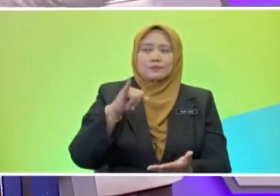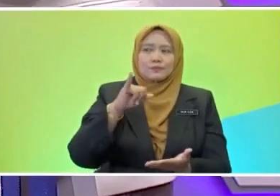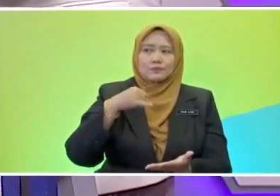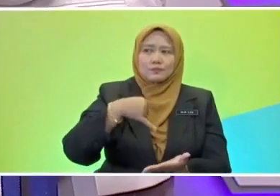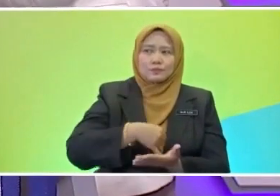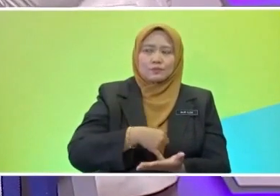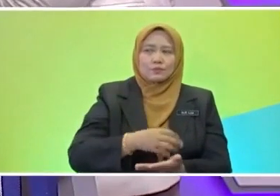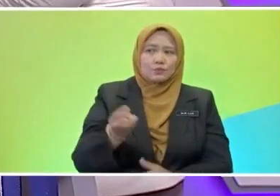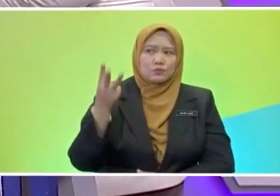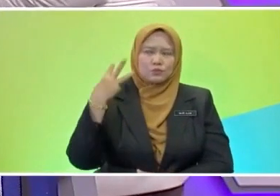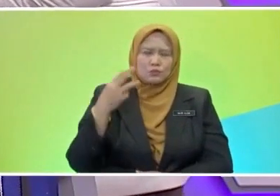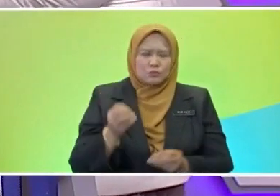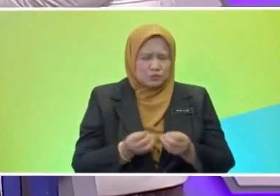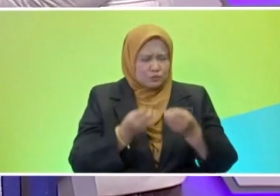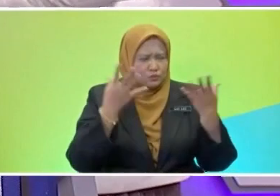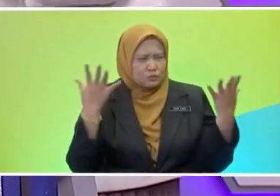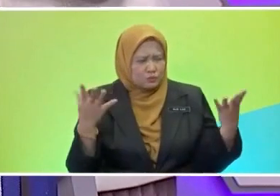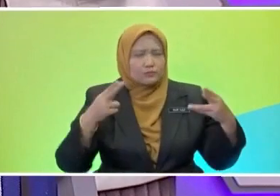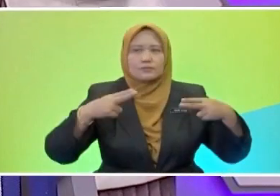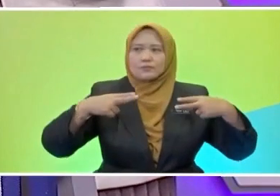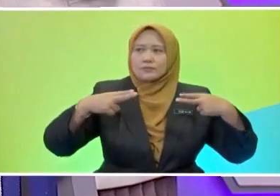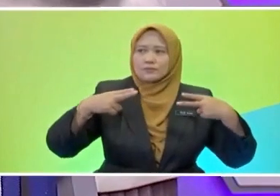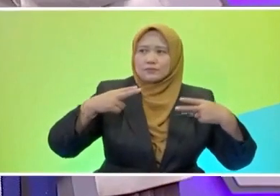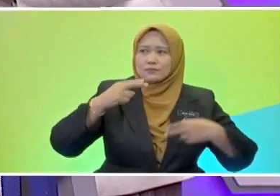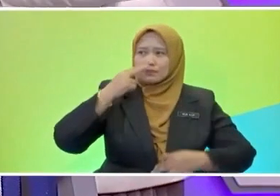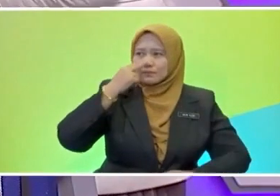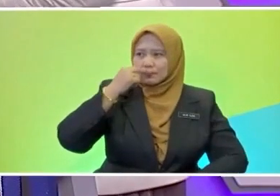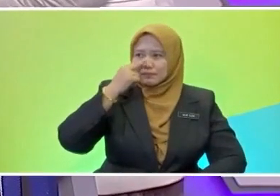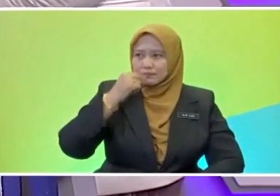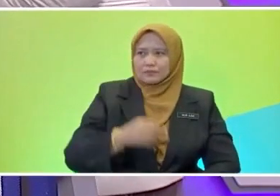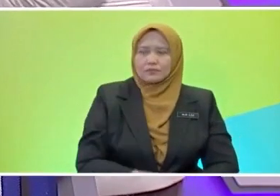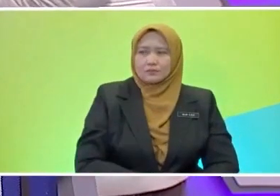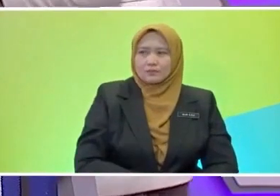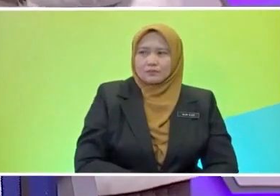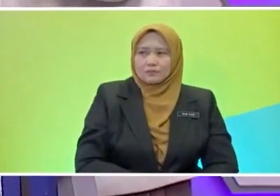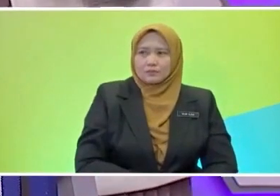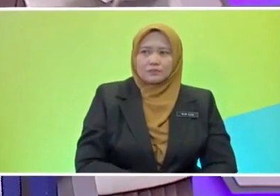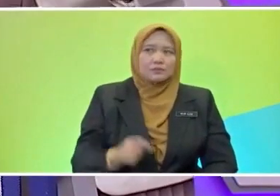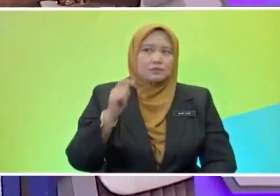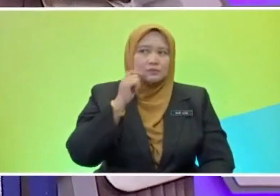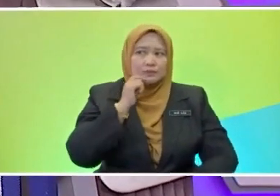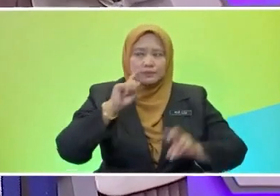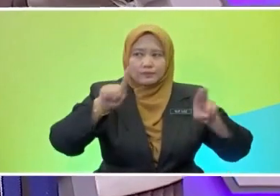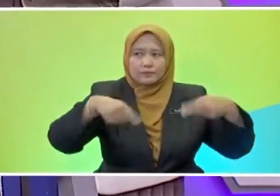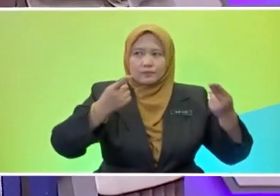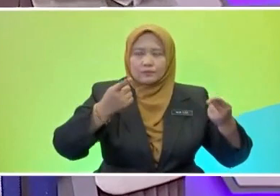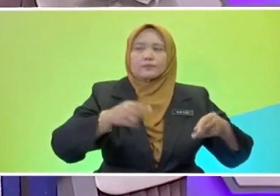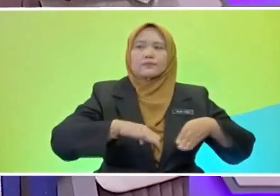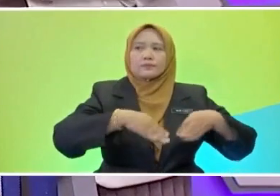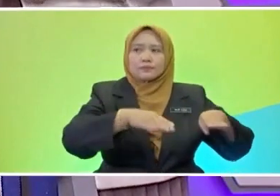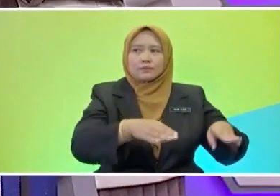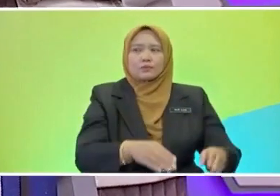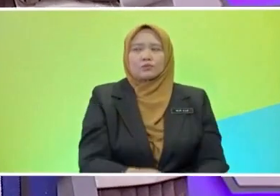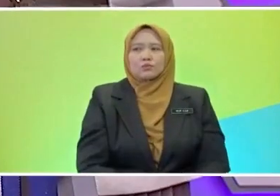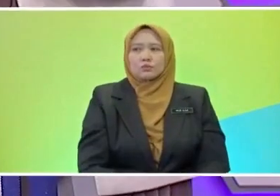It was lots of fun. So, Tommy went to the beach and he actually built sandcastles